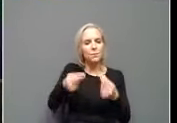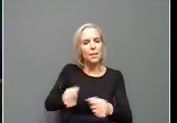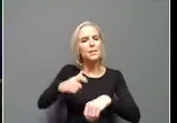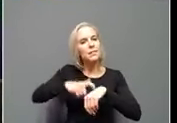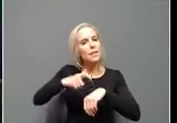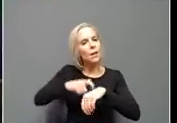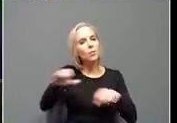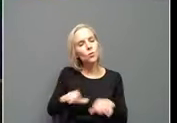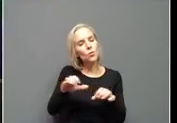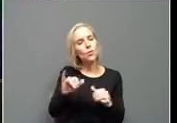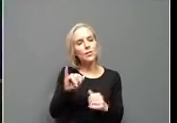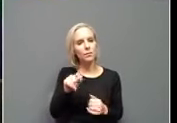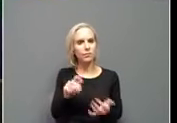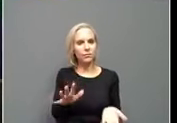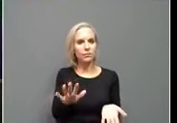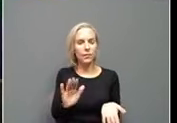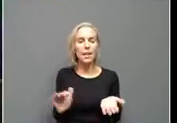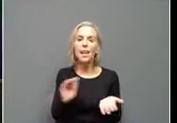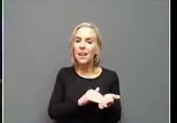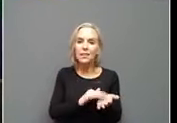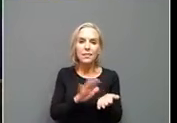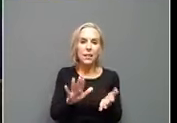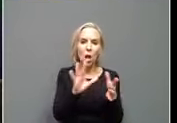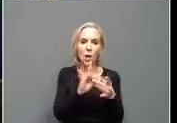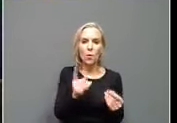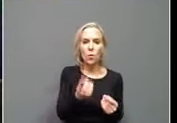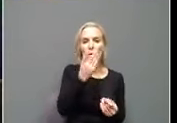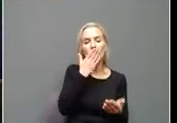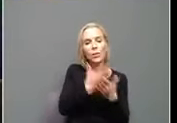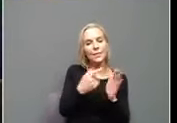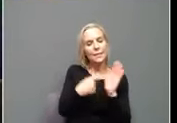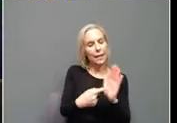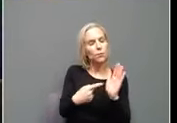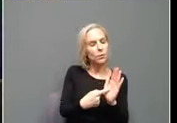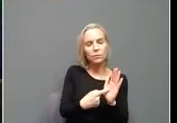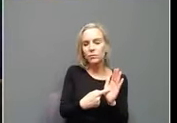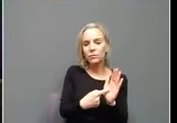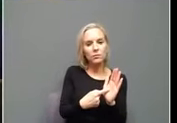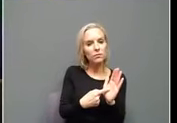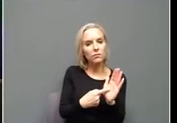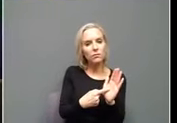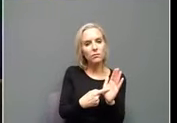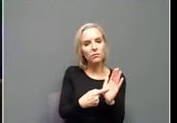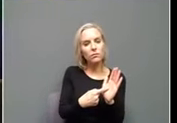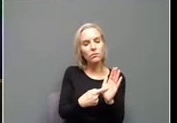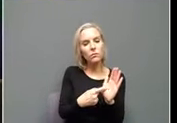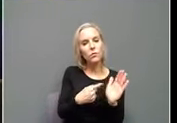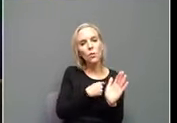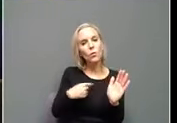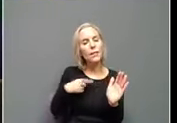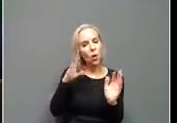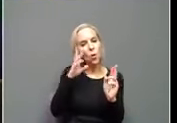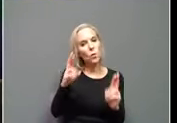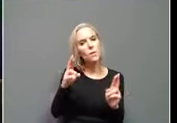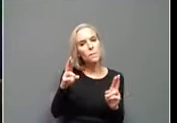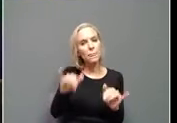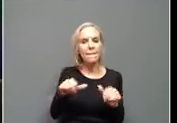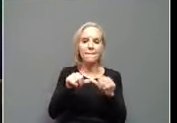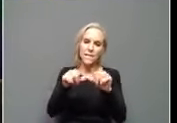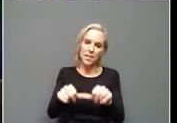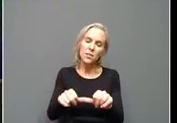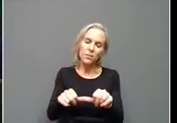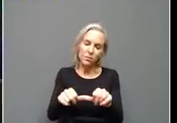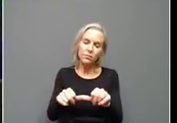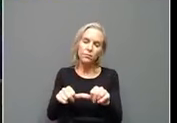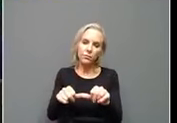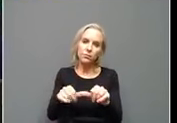do so. Again, I mentioned one good example. Um, and, um, and, and we hope that, that that continues. Um,